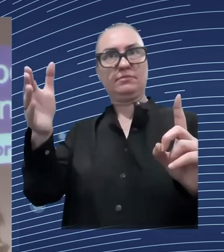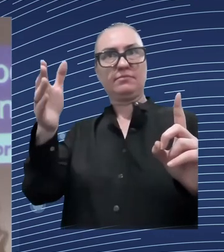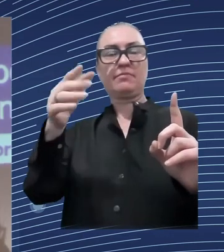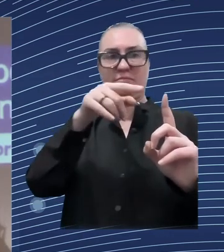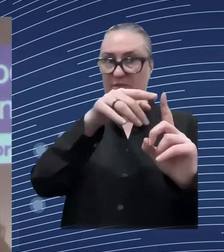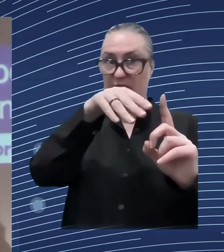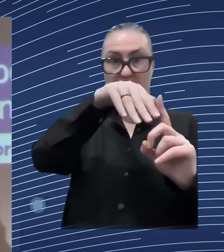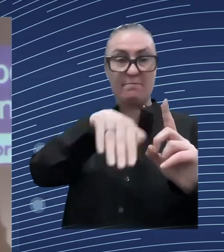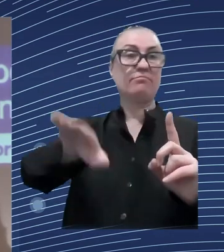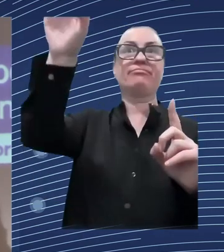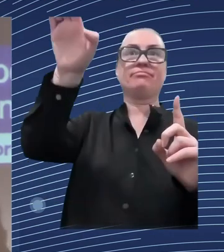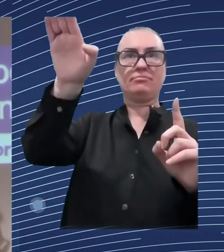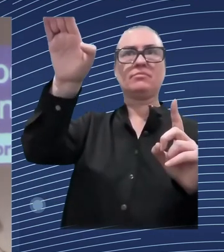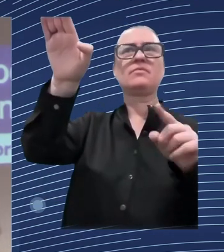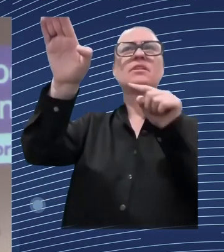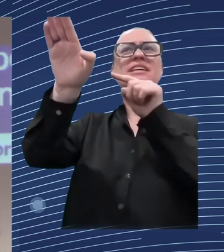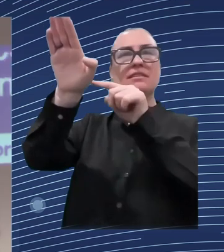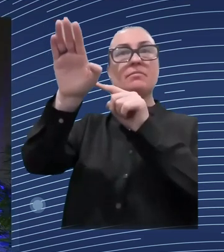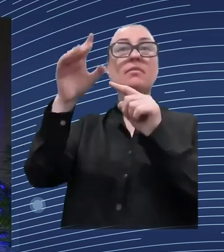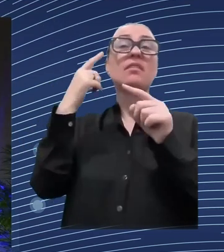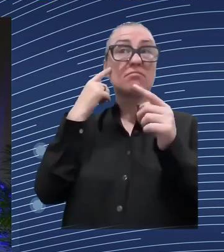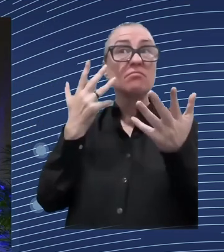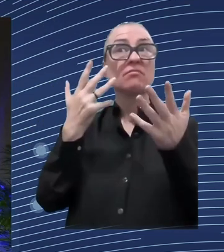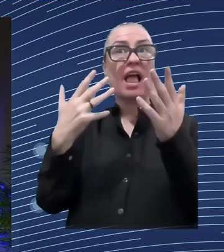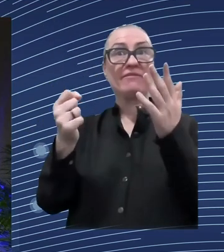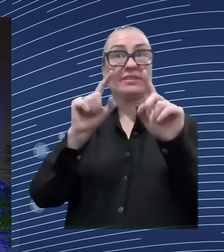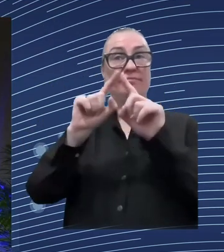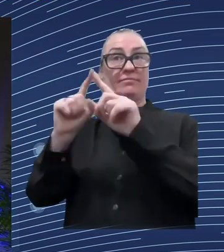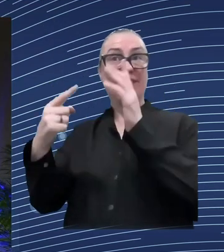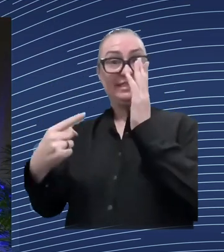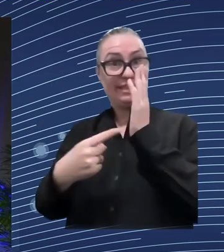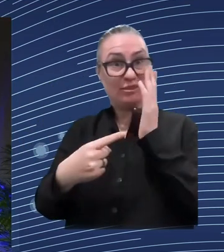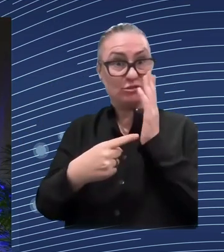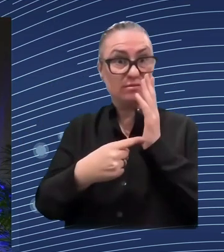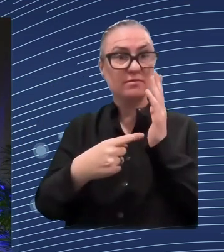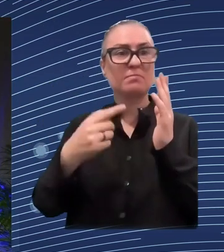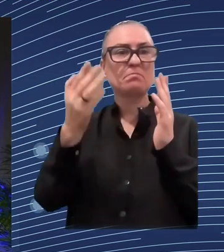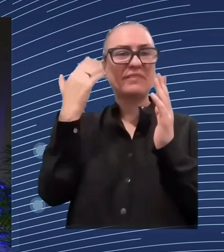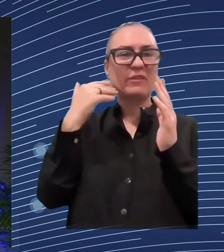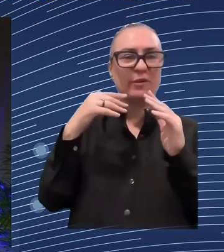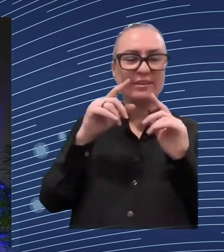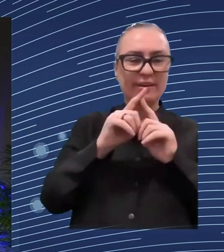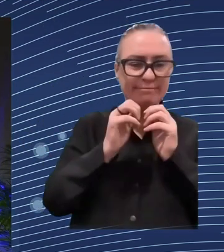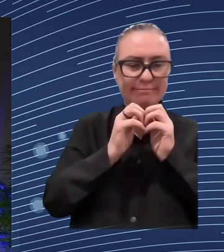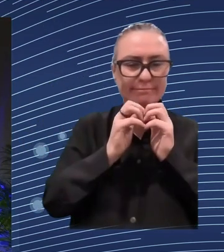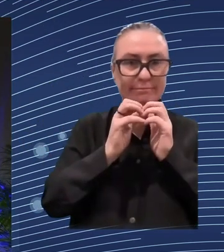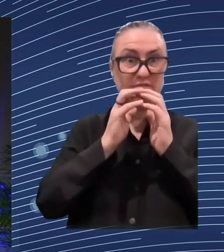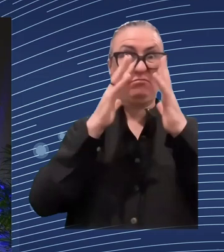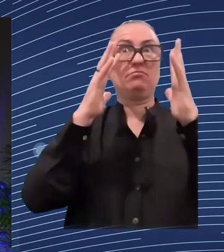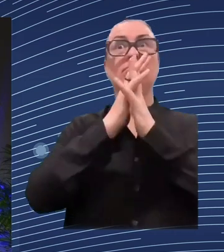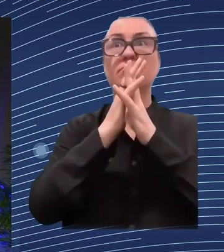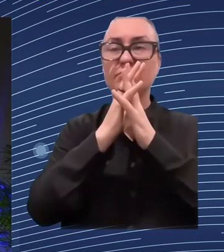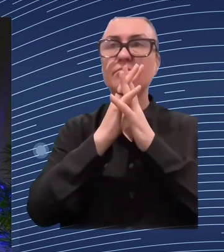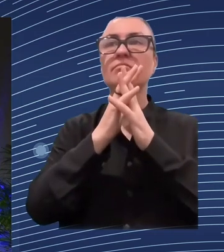Yes, please. I think that digital transformation is a very big thing. It's a black box. And